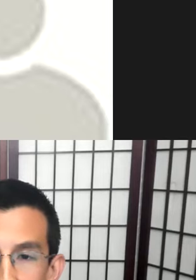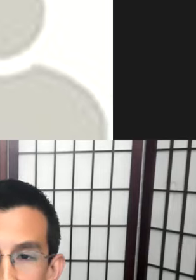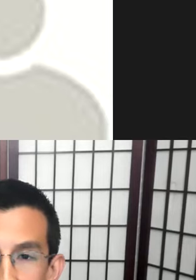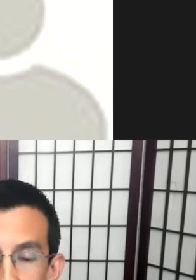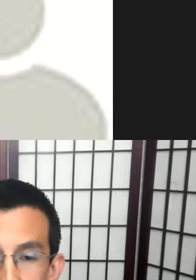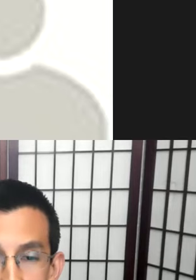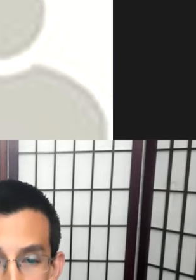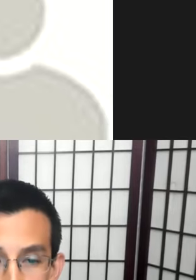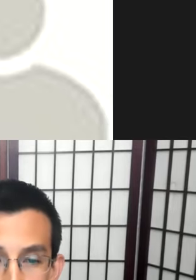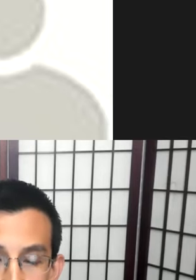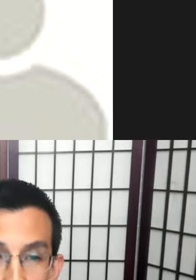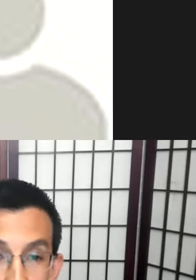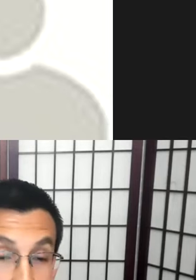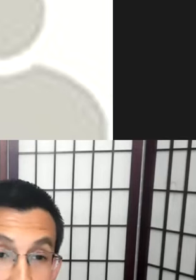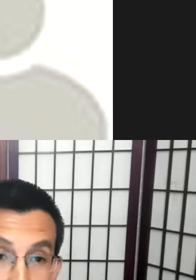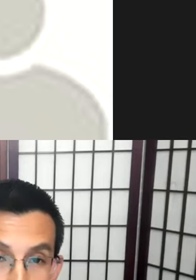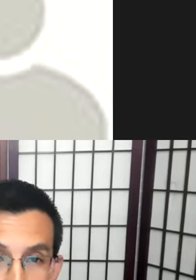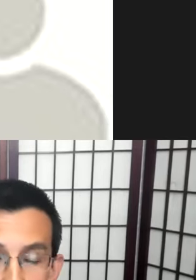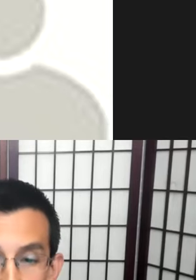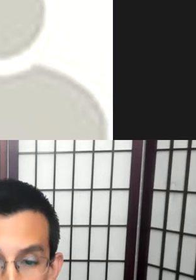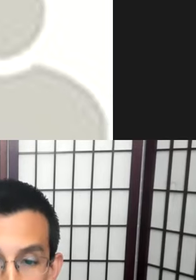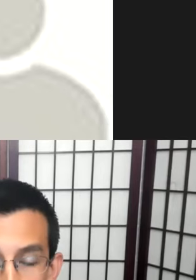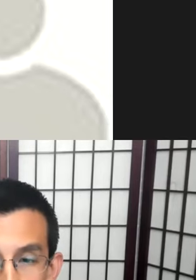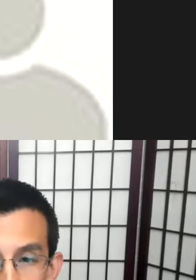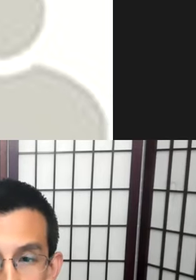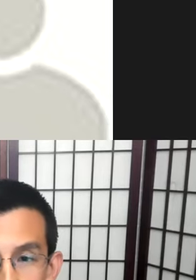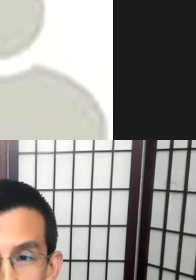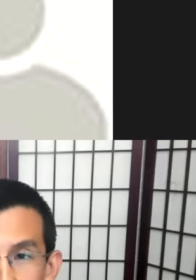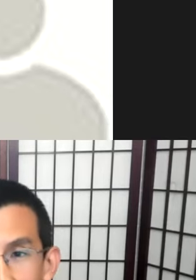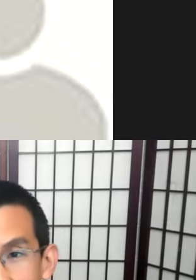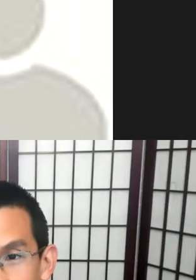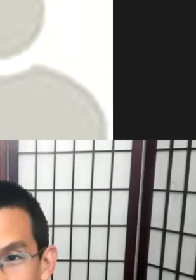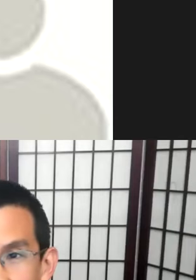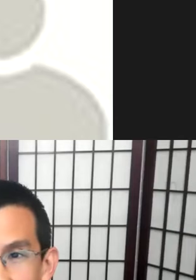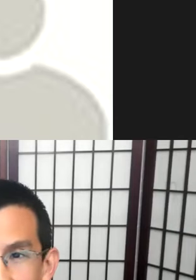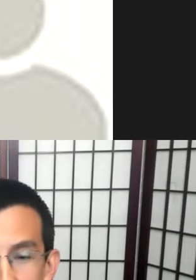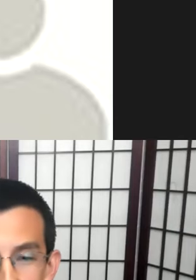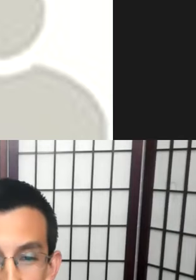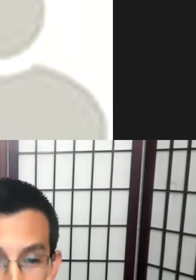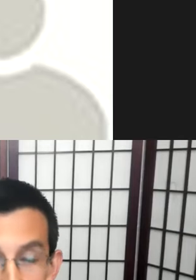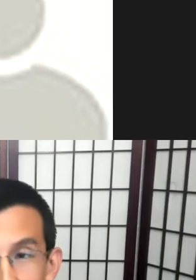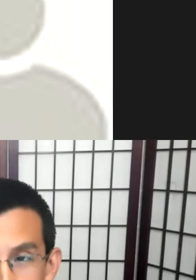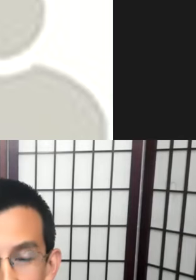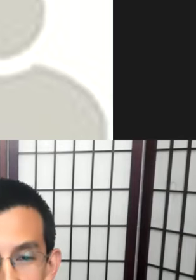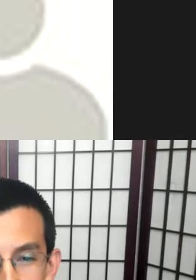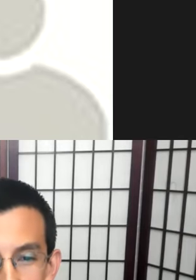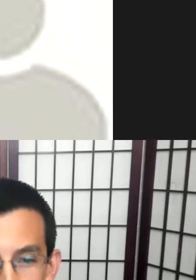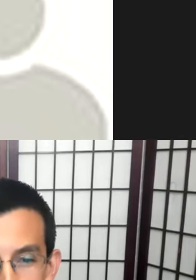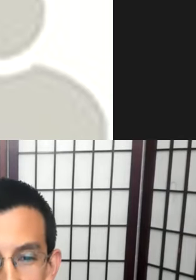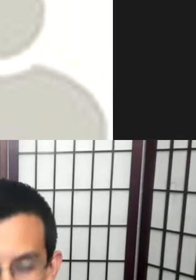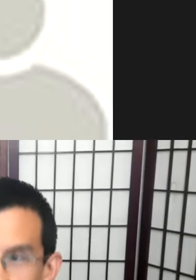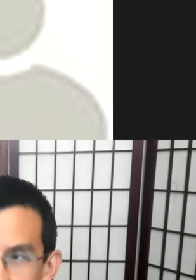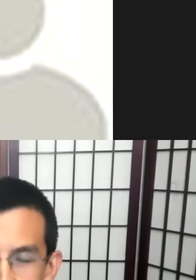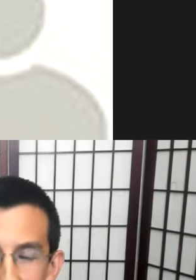You're recognizing that yes, the field, the named field of linguistics, which I see you've written with a capital L, which I also write with a capital